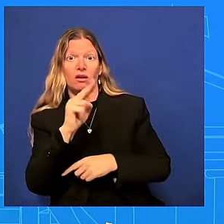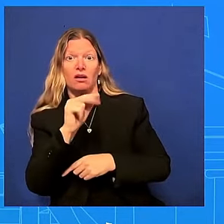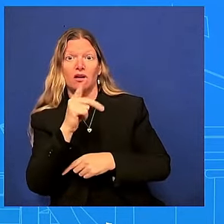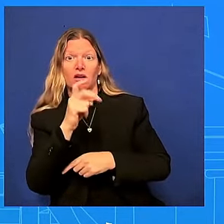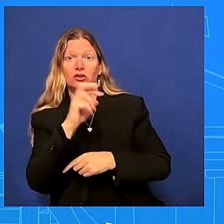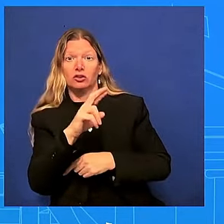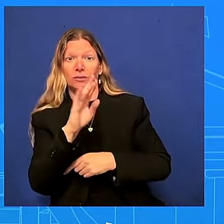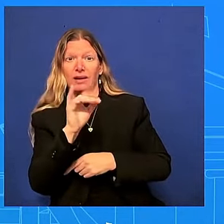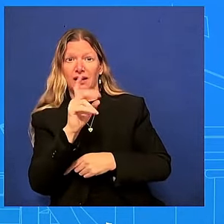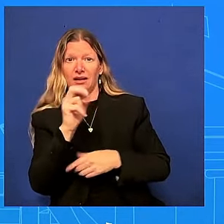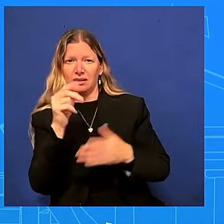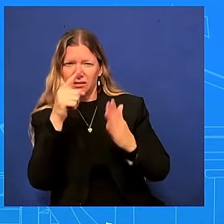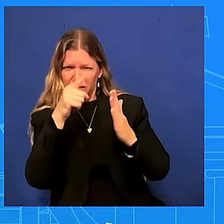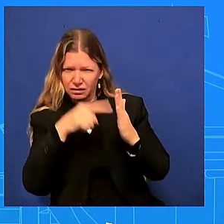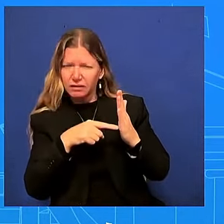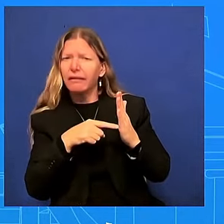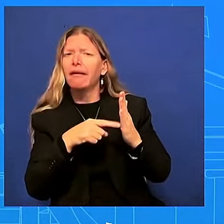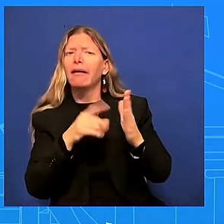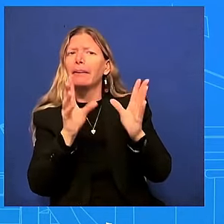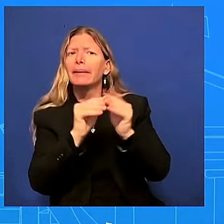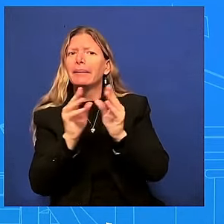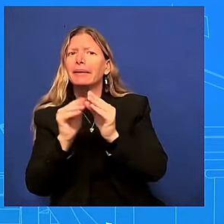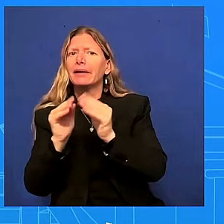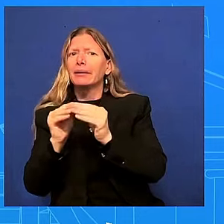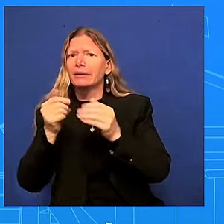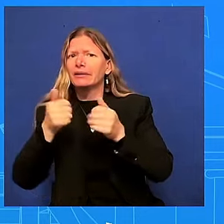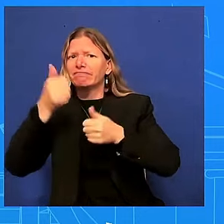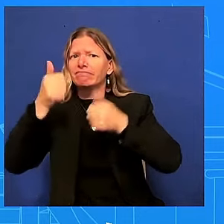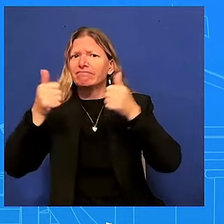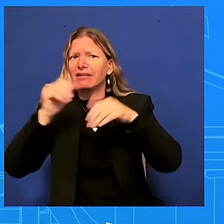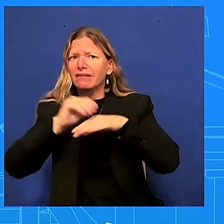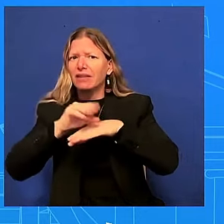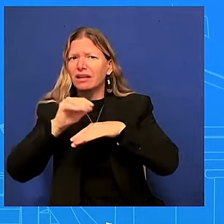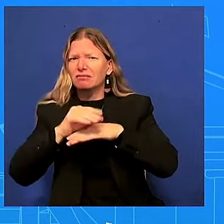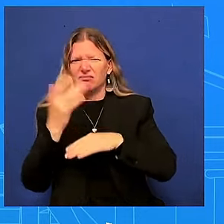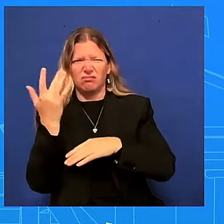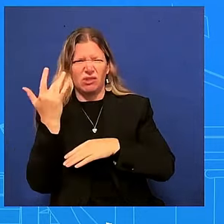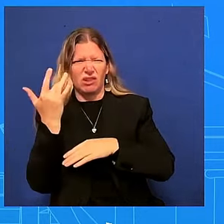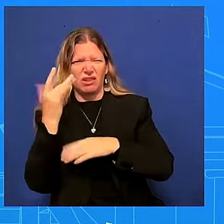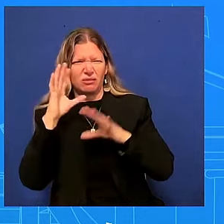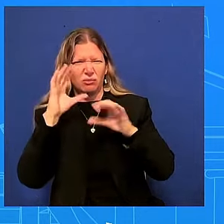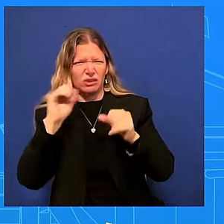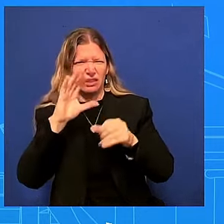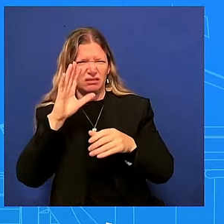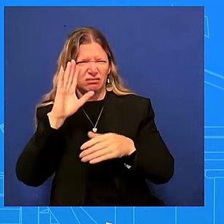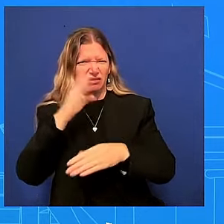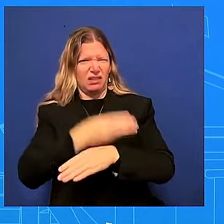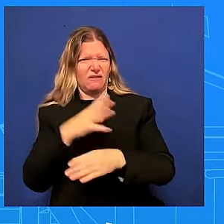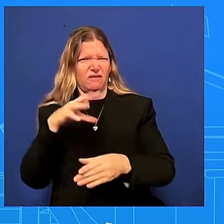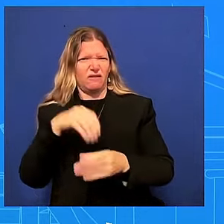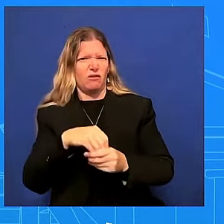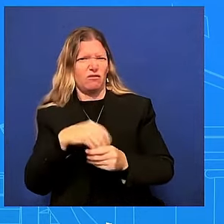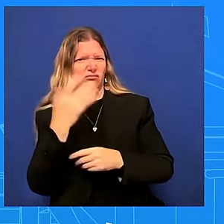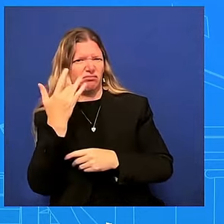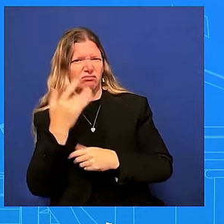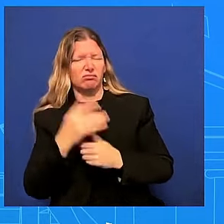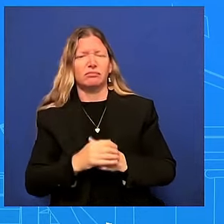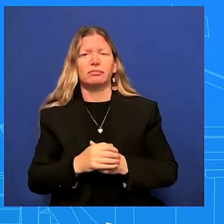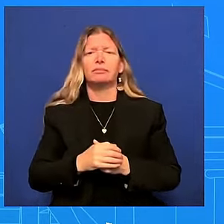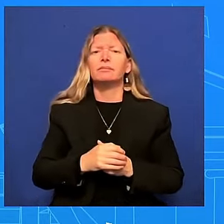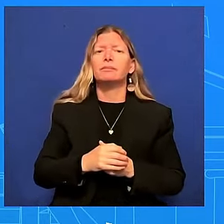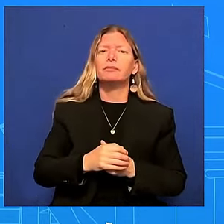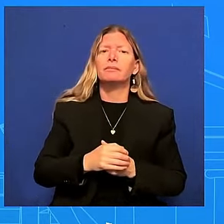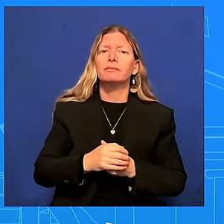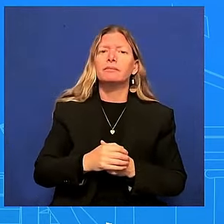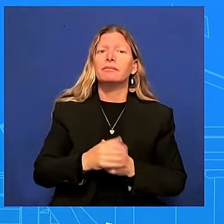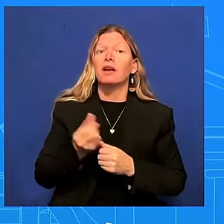president's son involved so a couple of things i do uh i saw that reporting as i was coming out so a couple of things there look